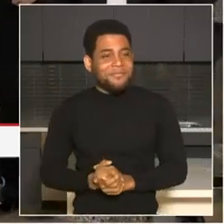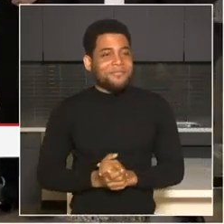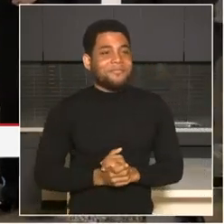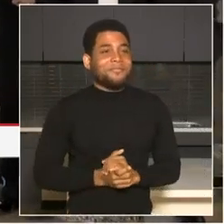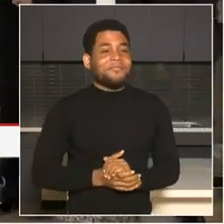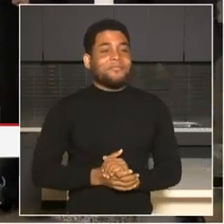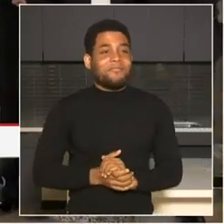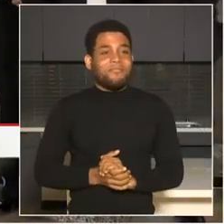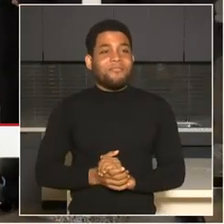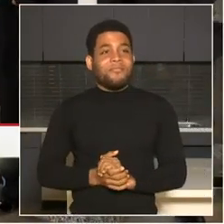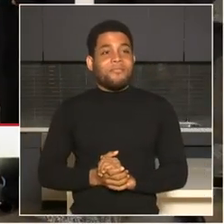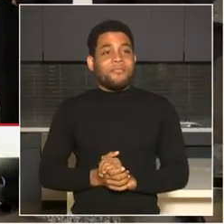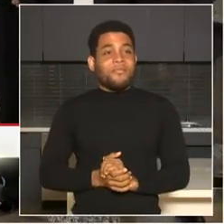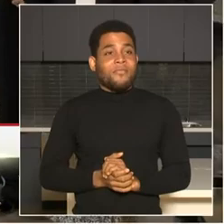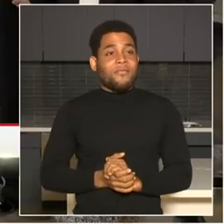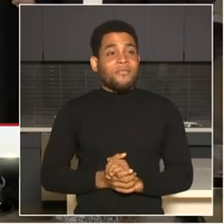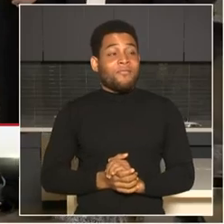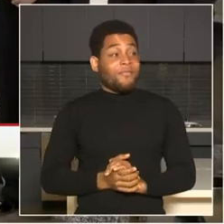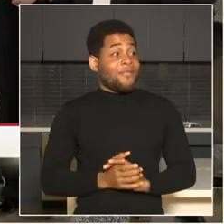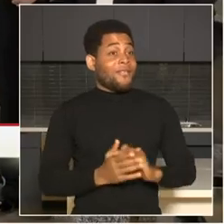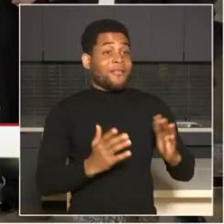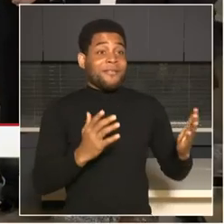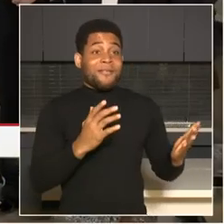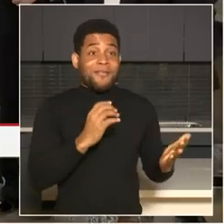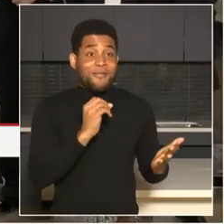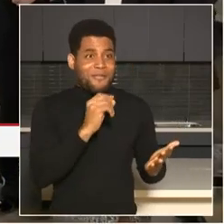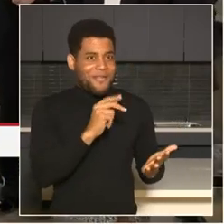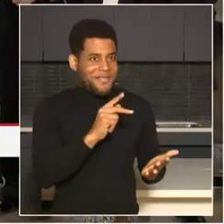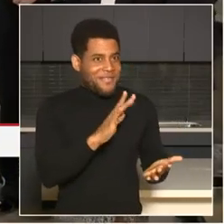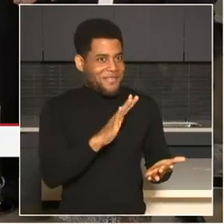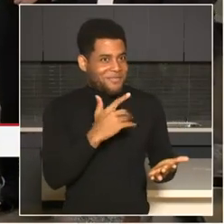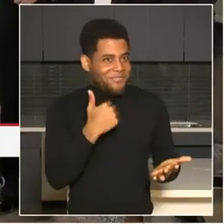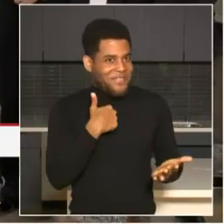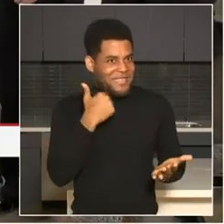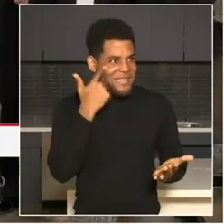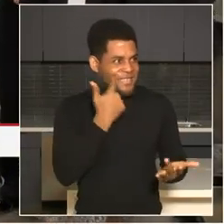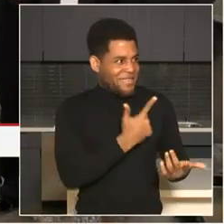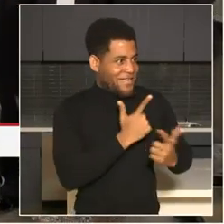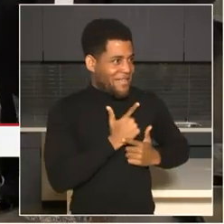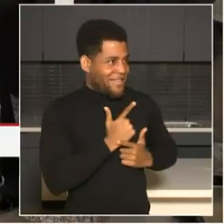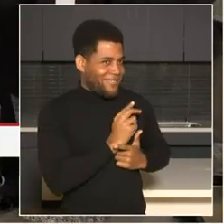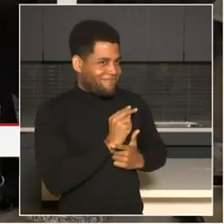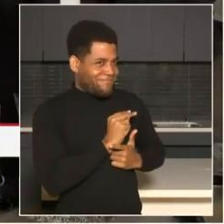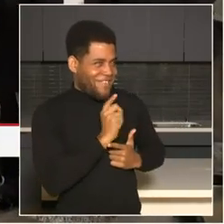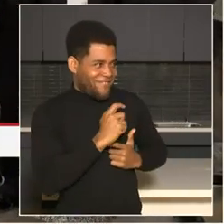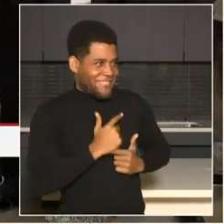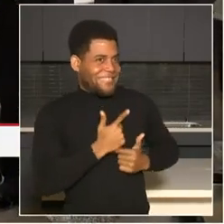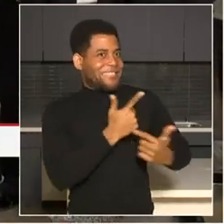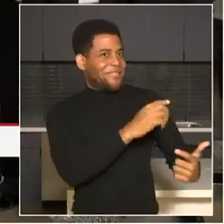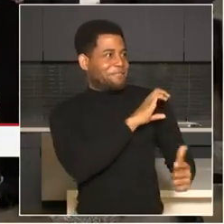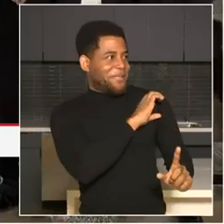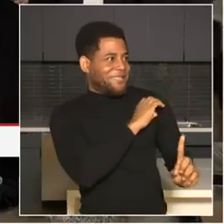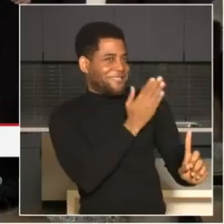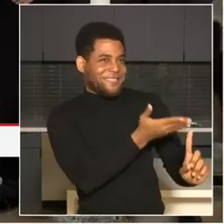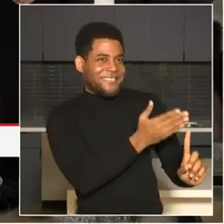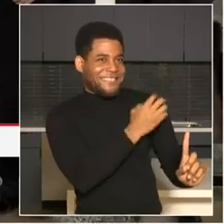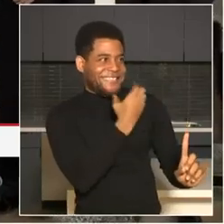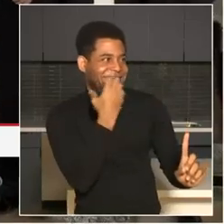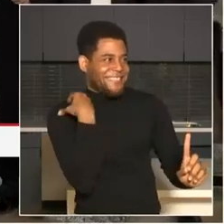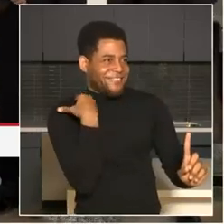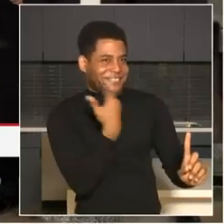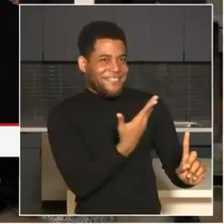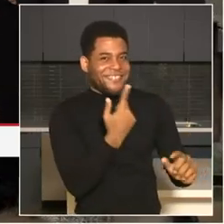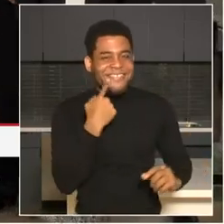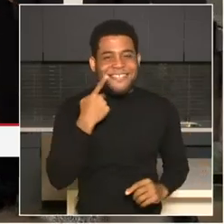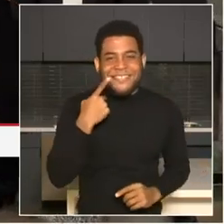Okay, Chief, I think I'm going turn it to you and answer all the questions. So we'll be ready for some press questions and Chief